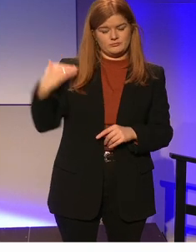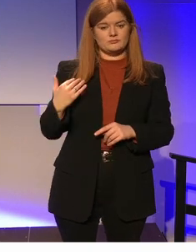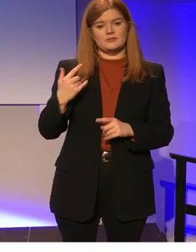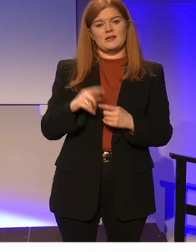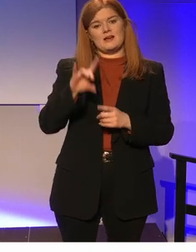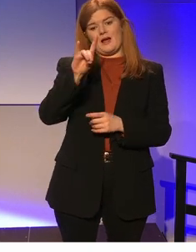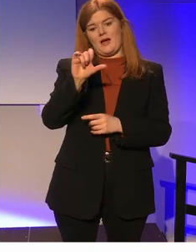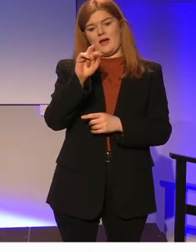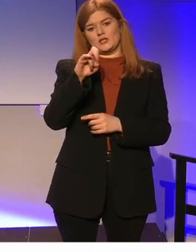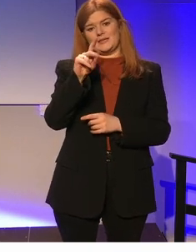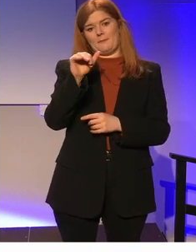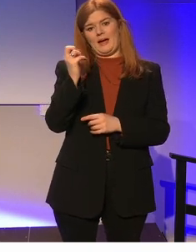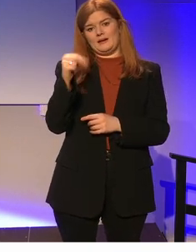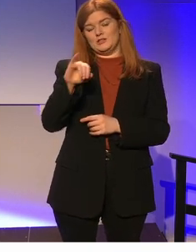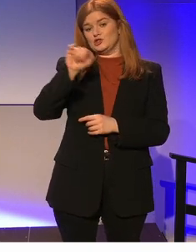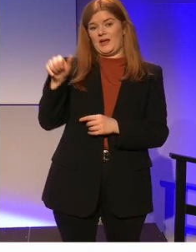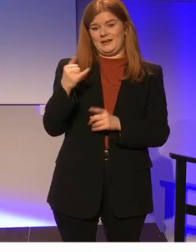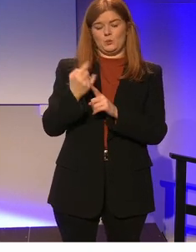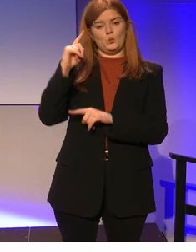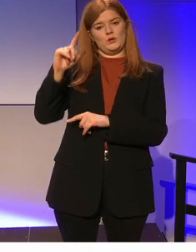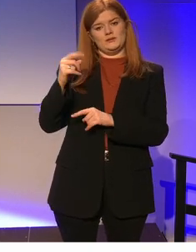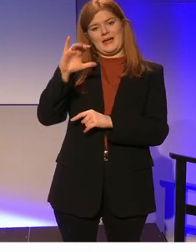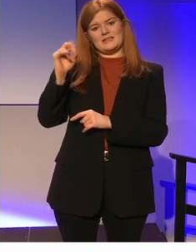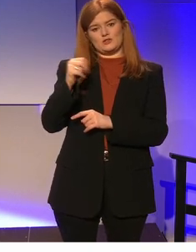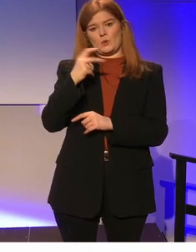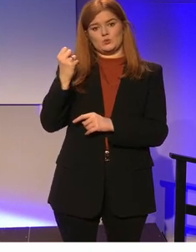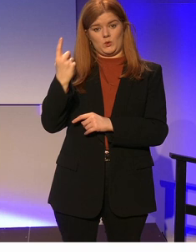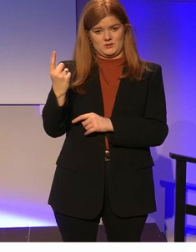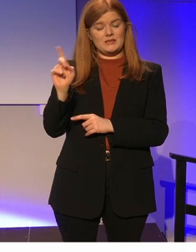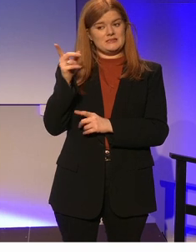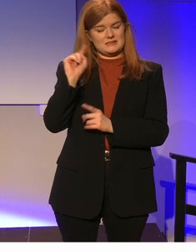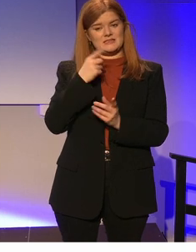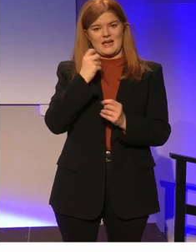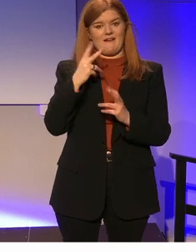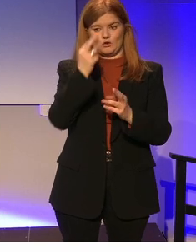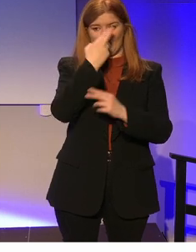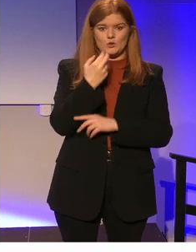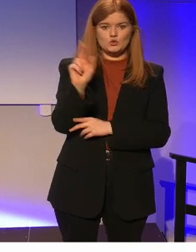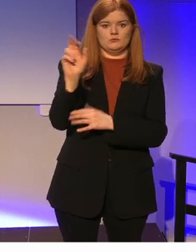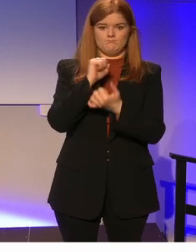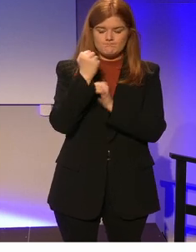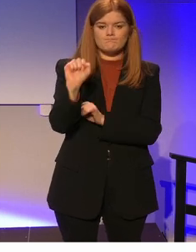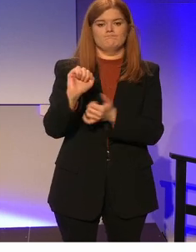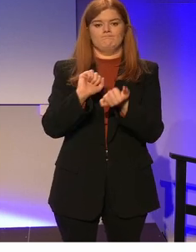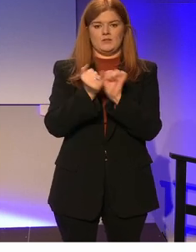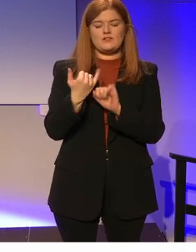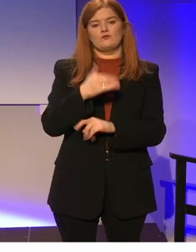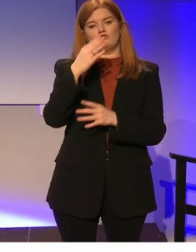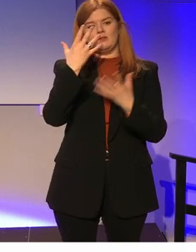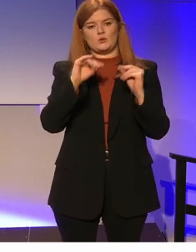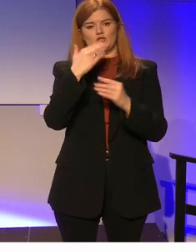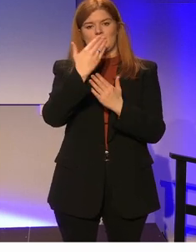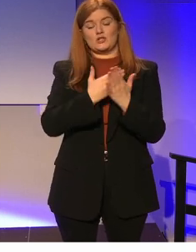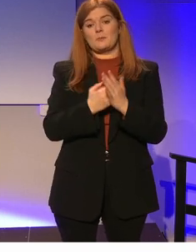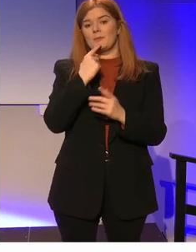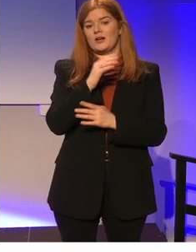Hardy Manjay, again, in the Senate case in 2001, noted that there was a revolution in education legislation. However,